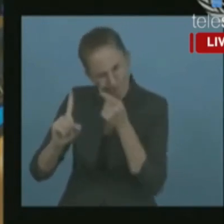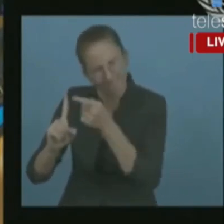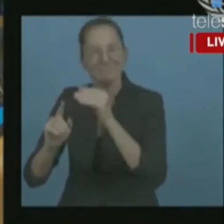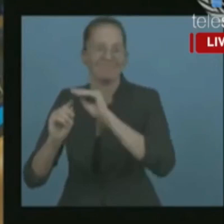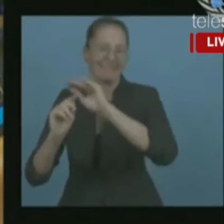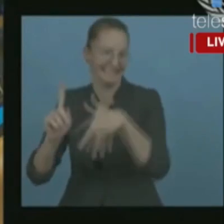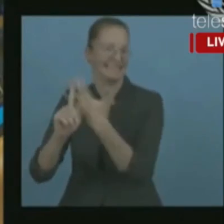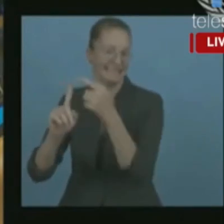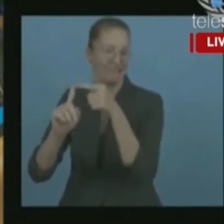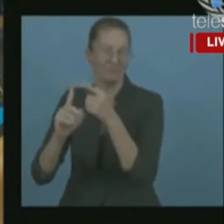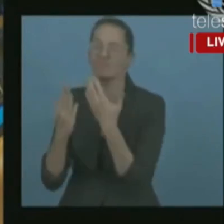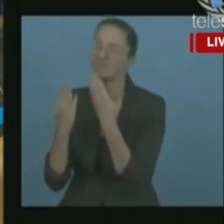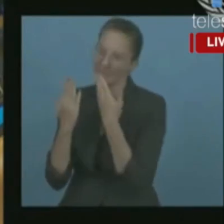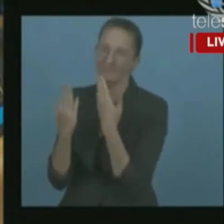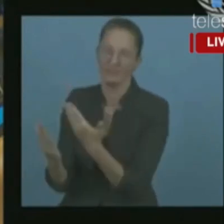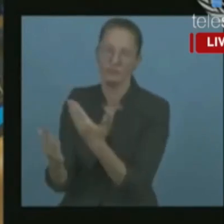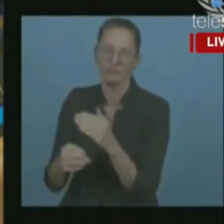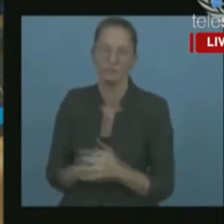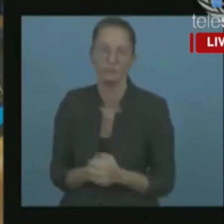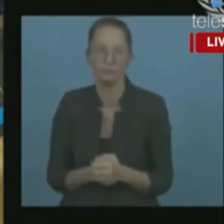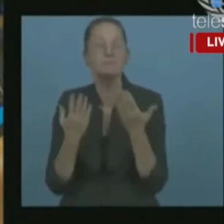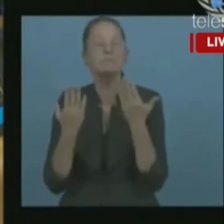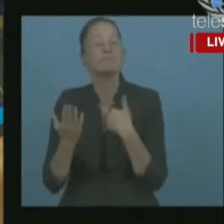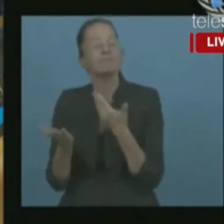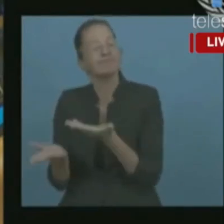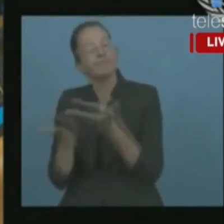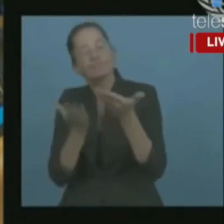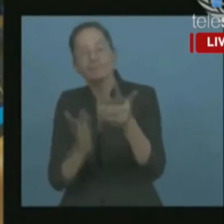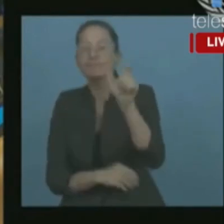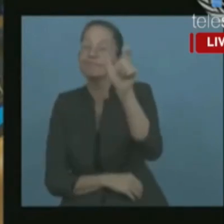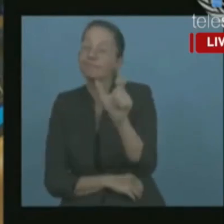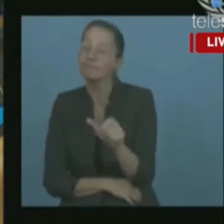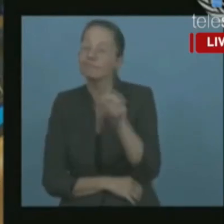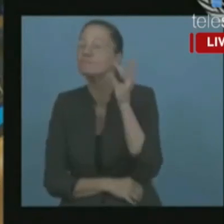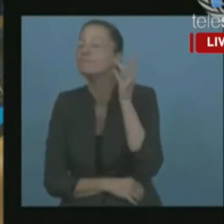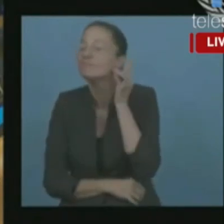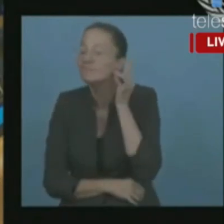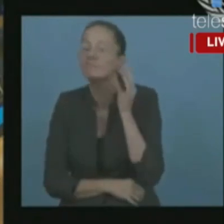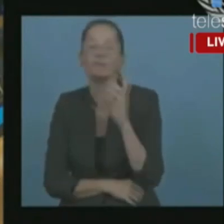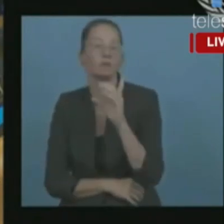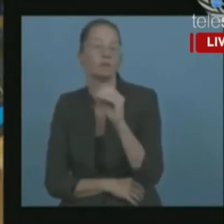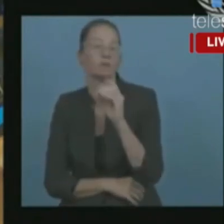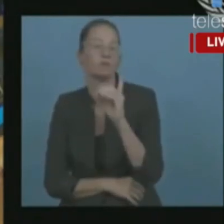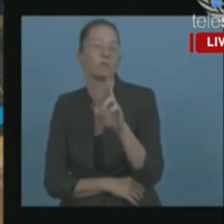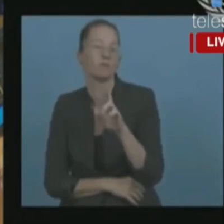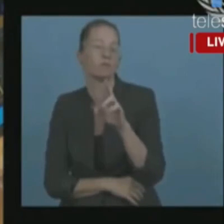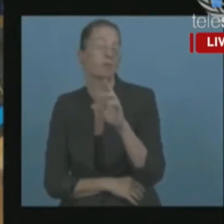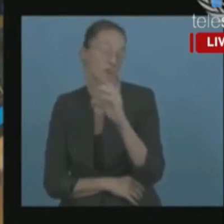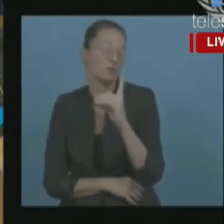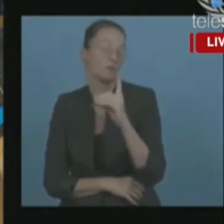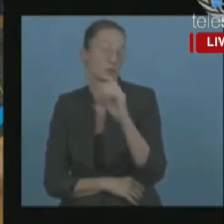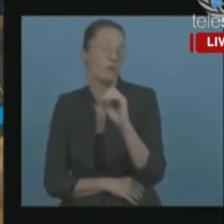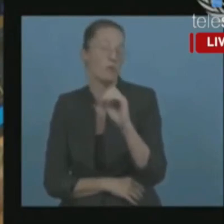to the Secretaria General of la Unión de Telecomunicaciones de Unión de Telecomunicaciones Nuestra Parra. I